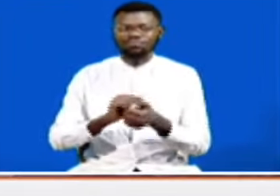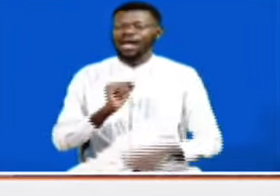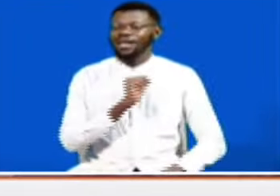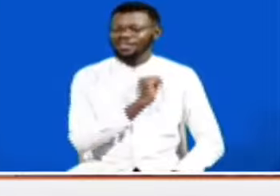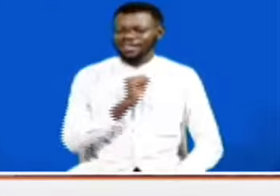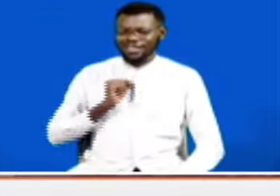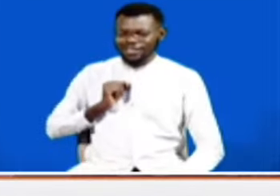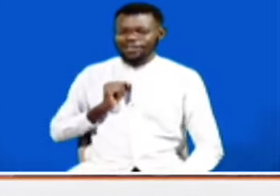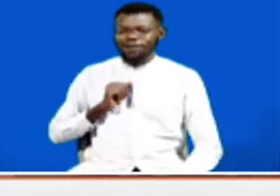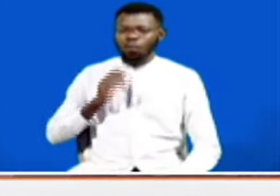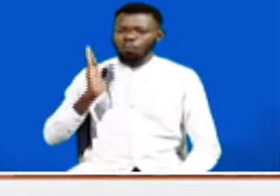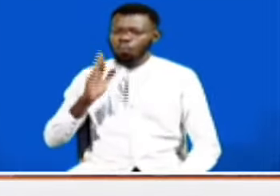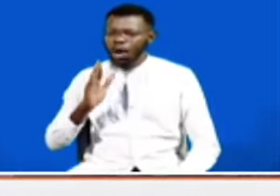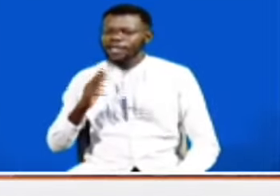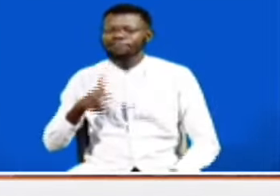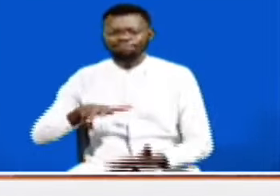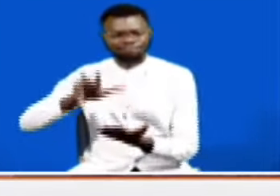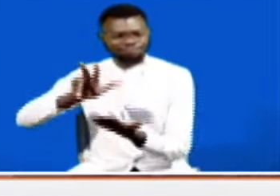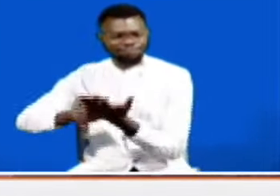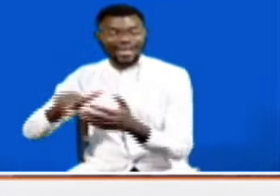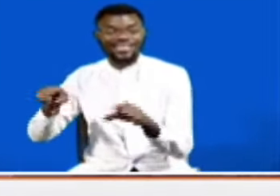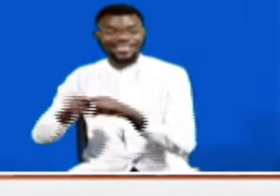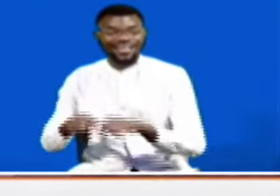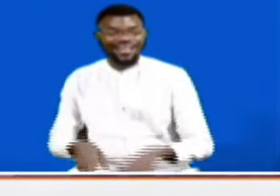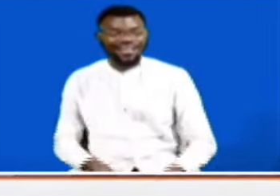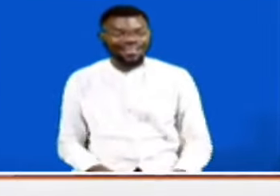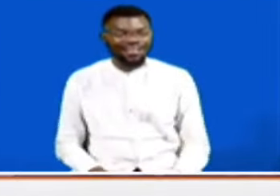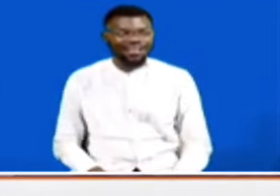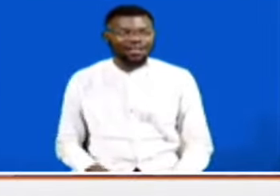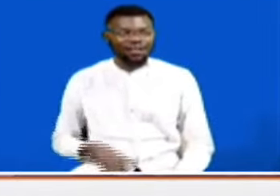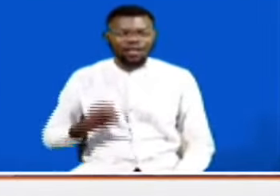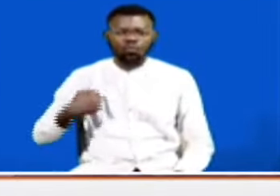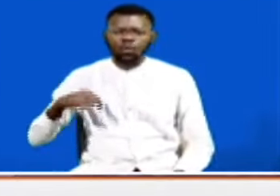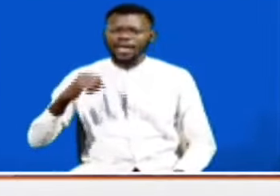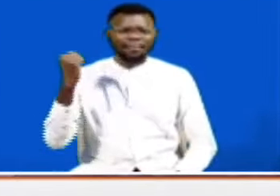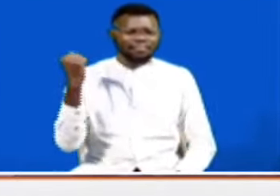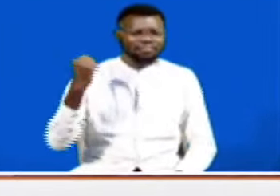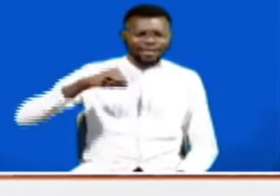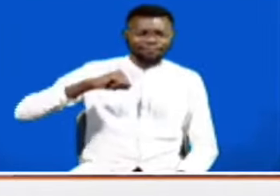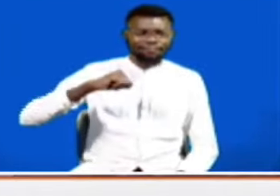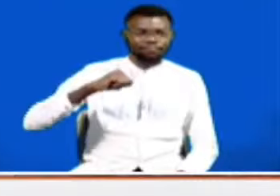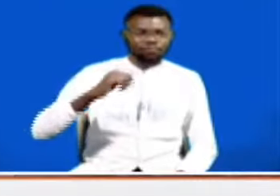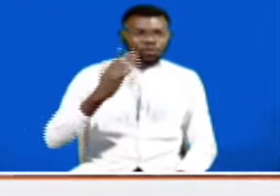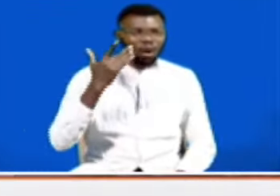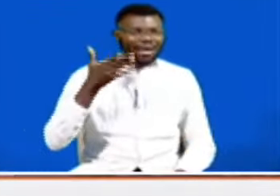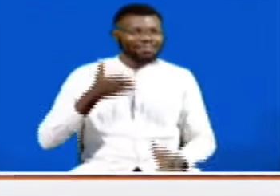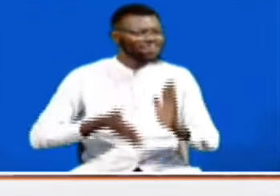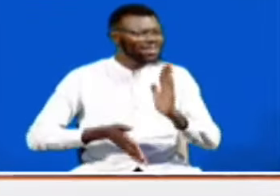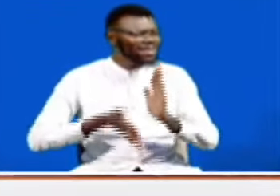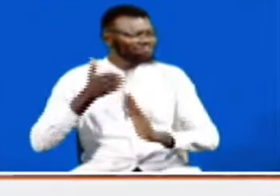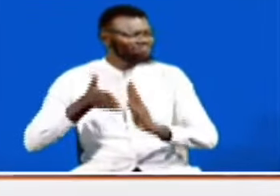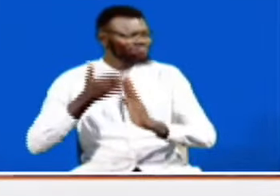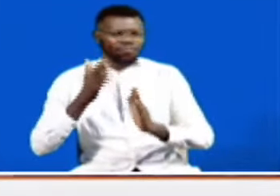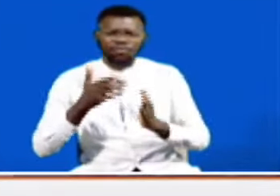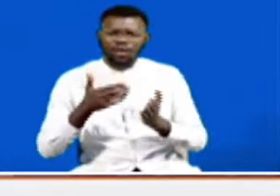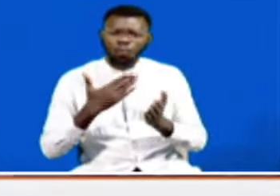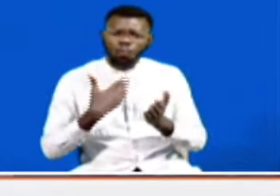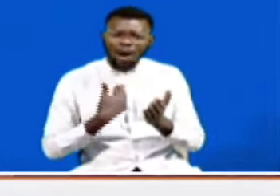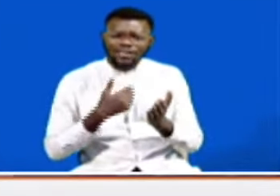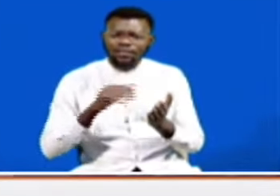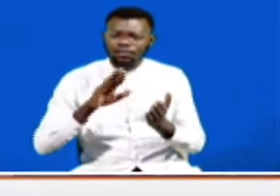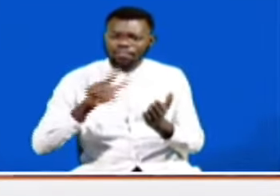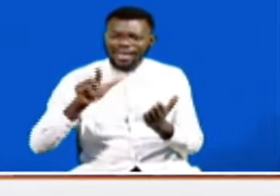they're even ahead of their own schedules. That's one. So we were protesting the hurried nature of processing the bill.